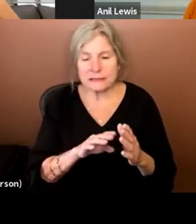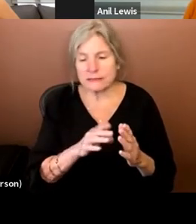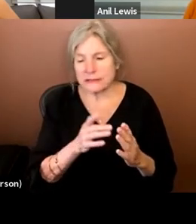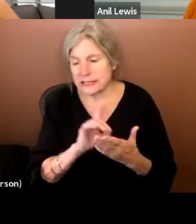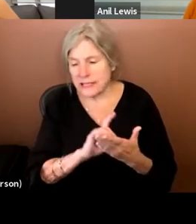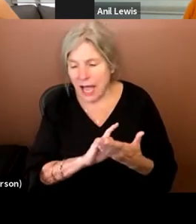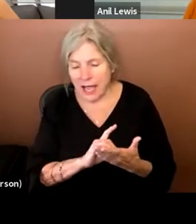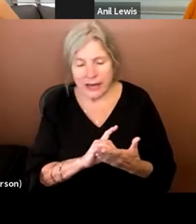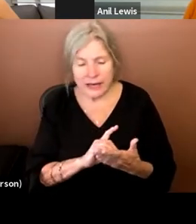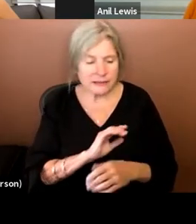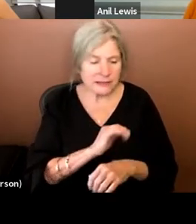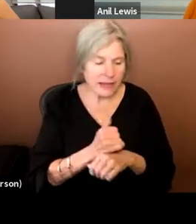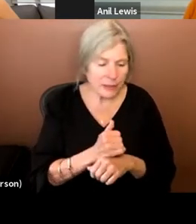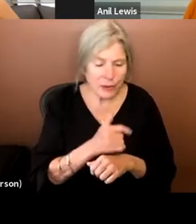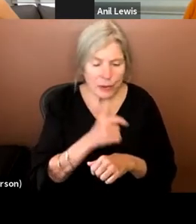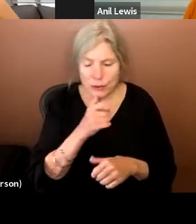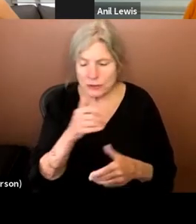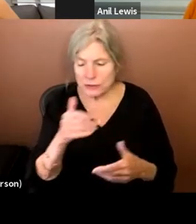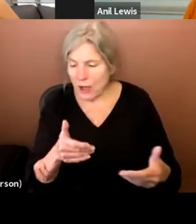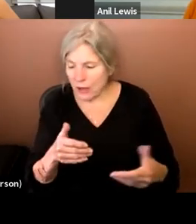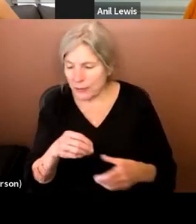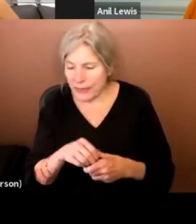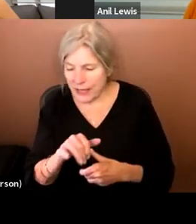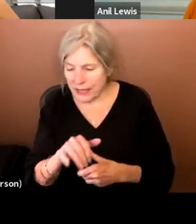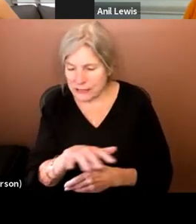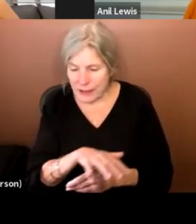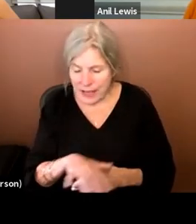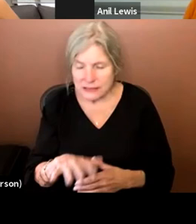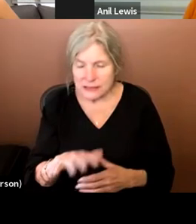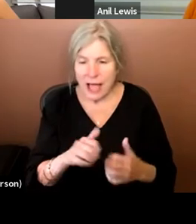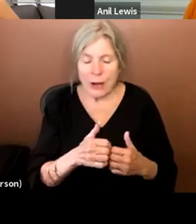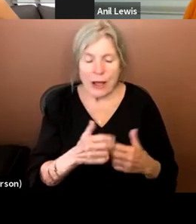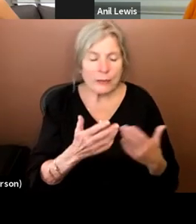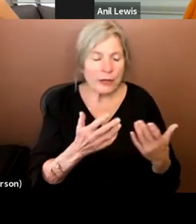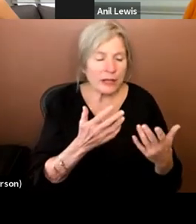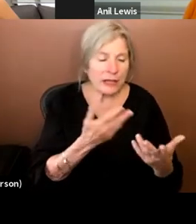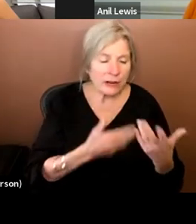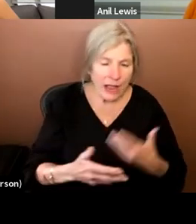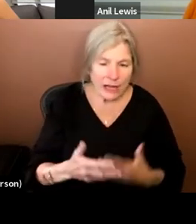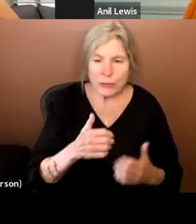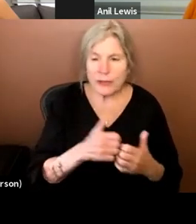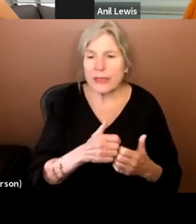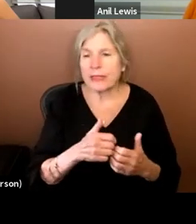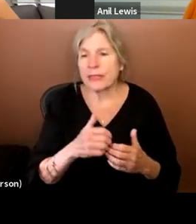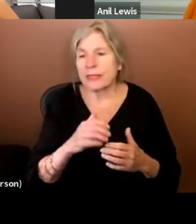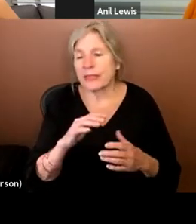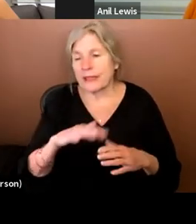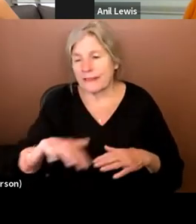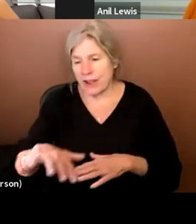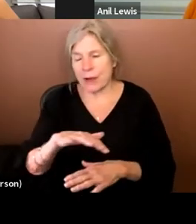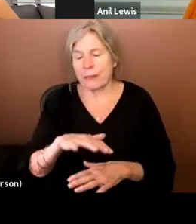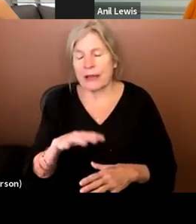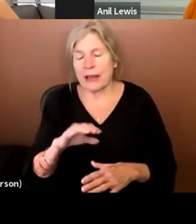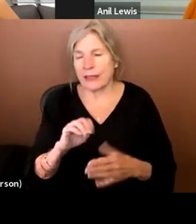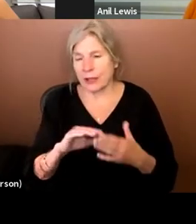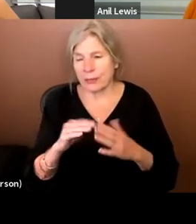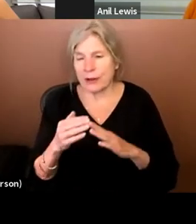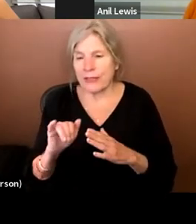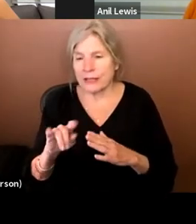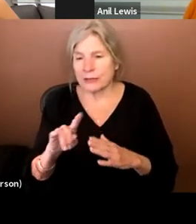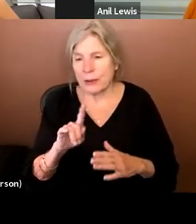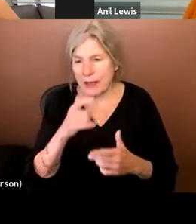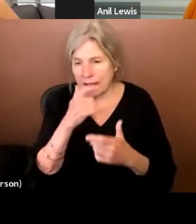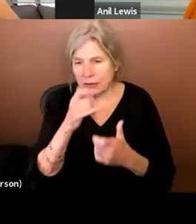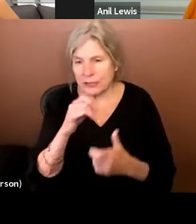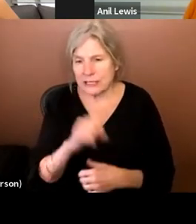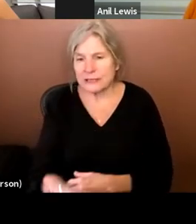um, how I'm going to interact with the built environment or the community around me. Um, that that's, that's where, that's where my interest